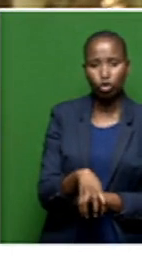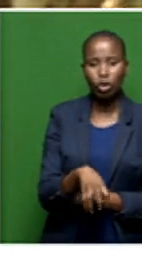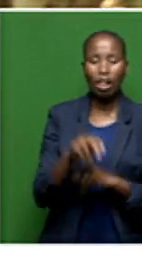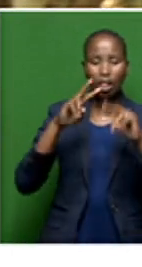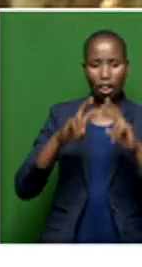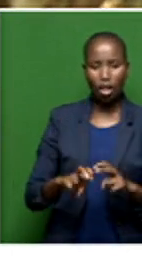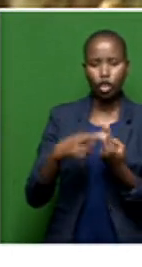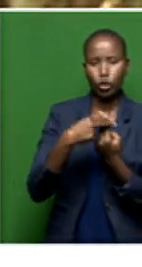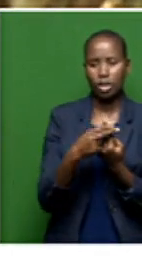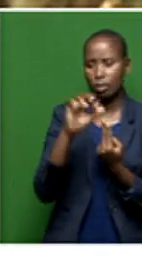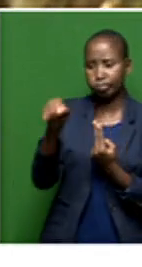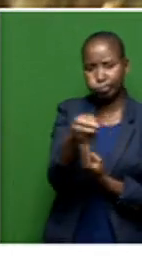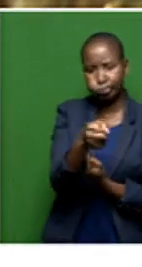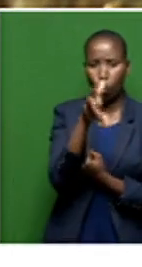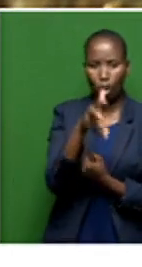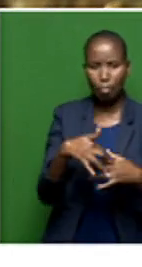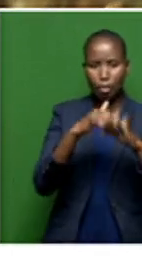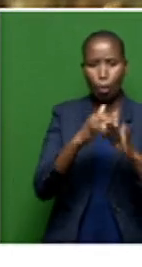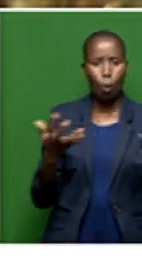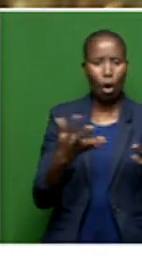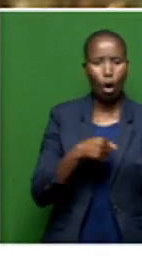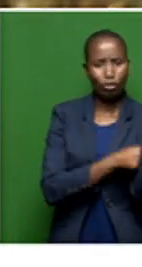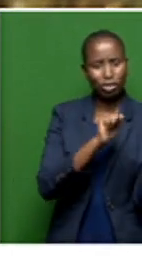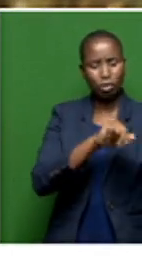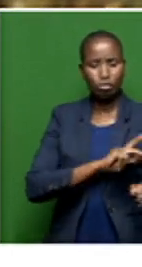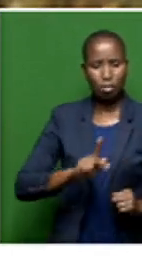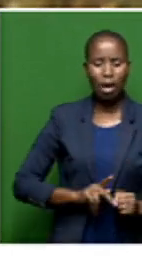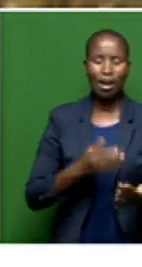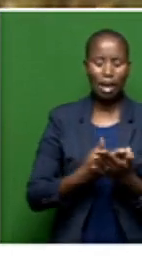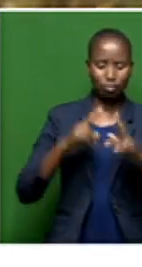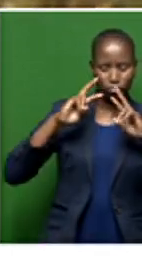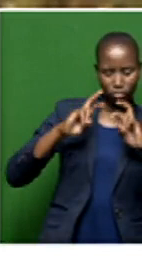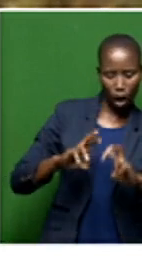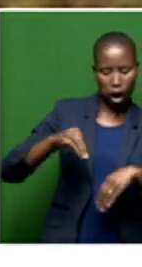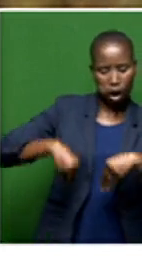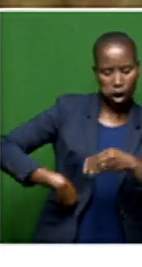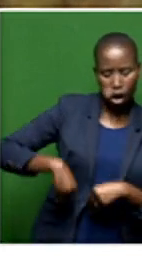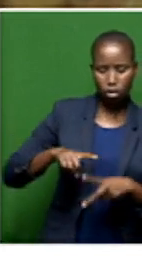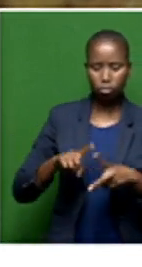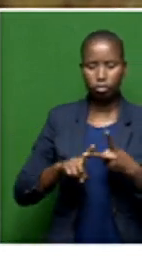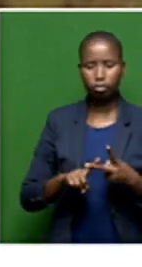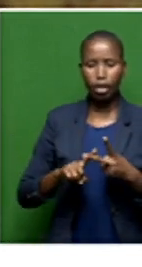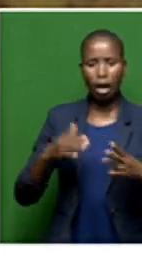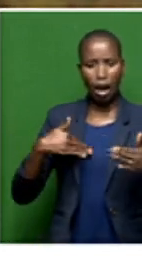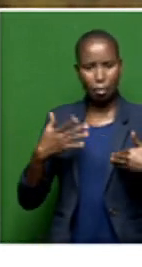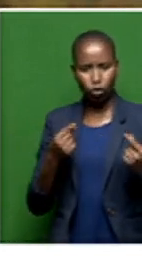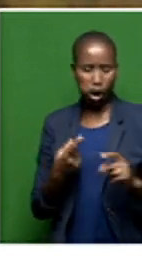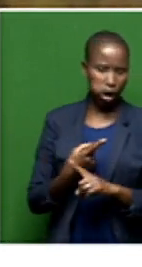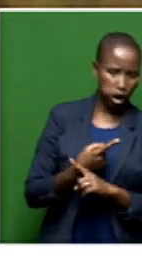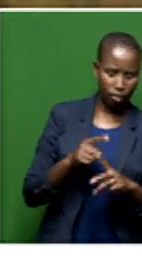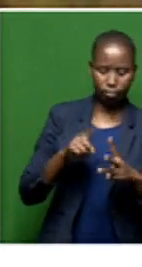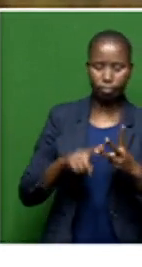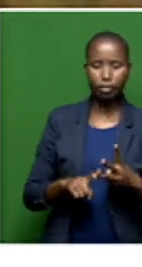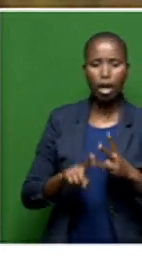unit that he said was going to establish in the office of the Premier to investigate allegations of corruption, mal-administration, in